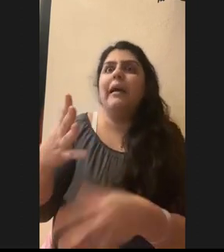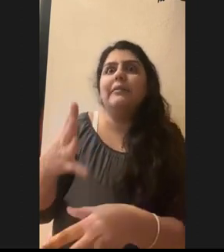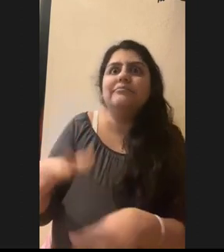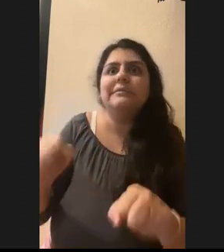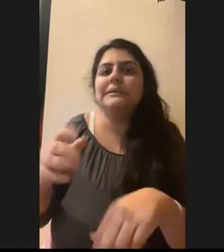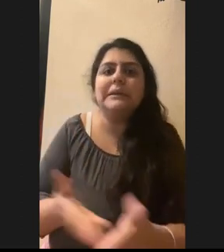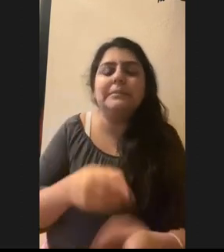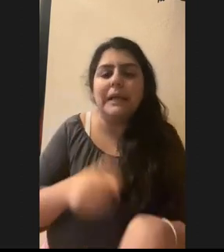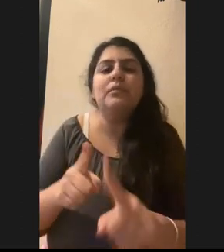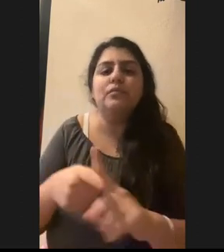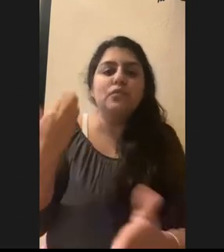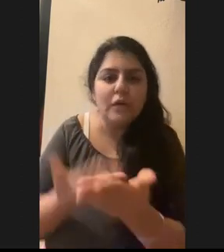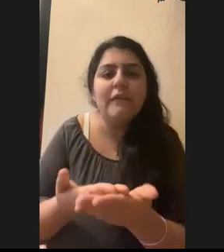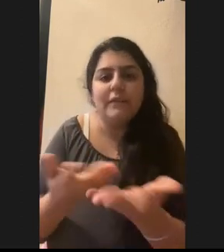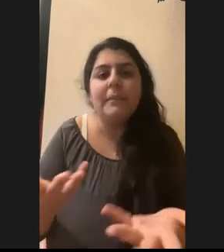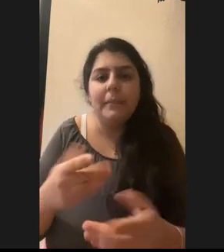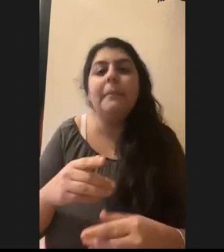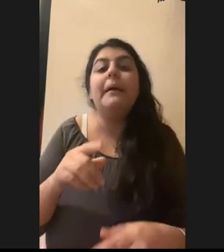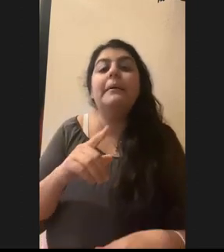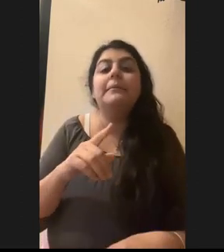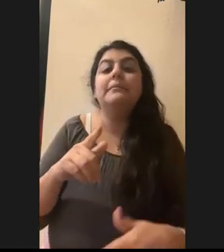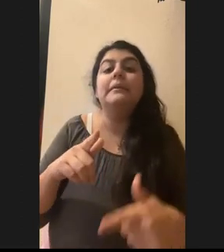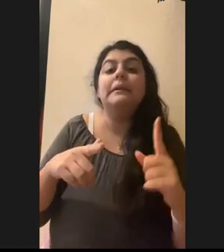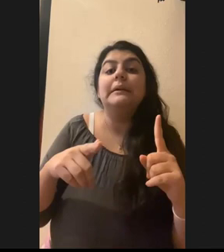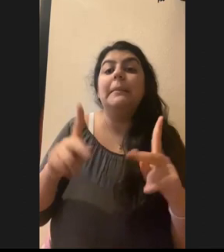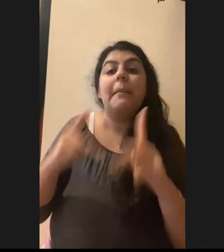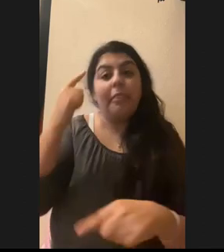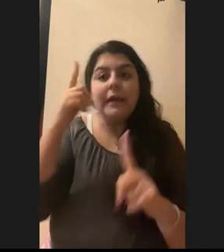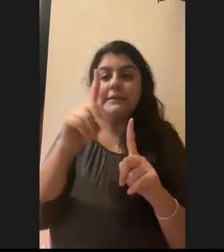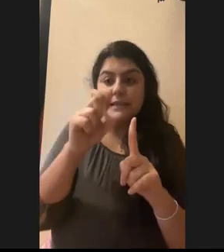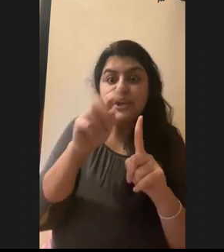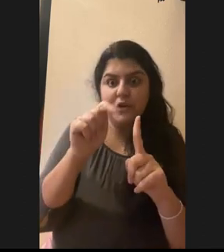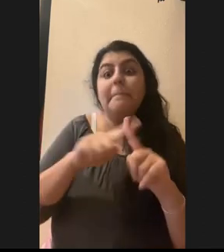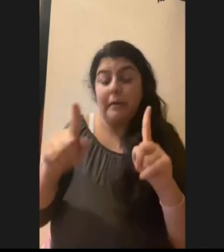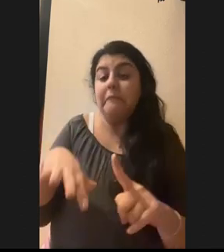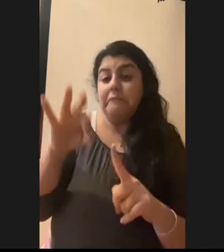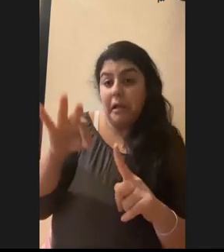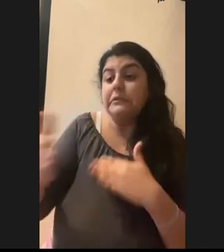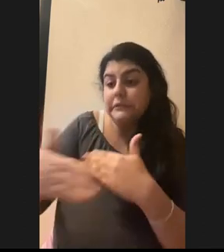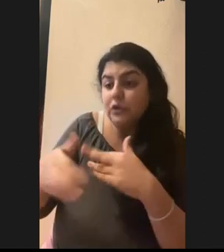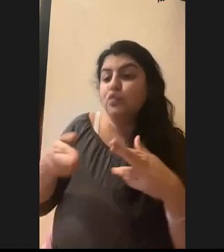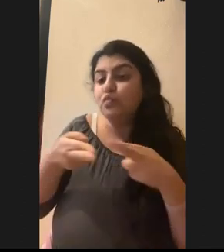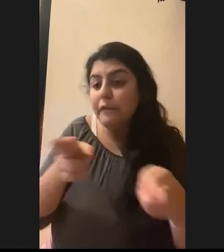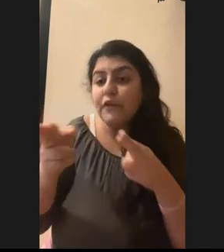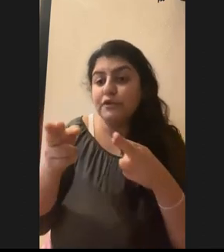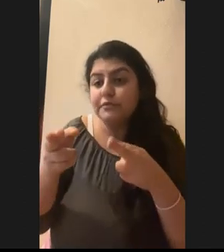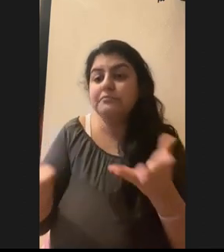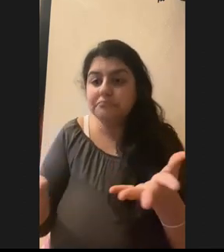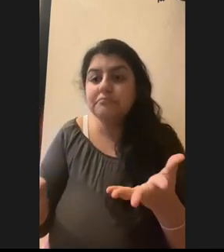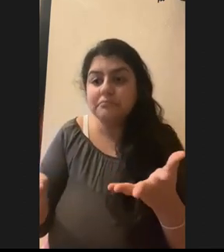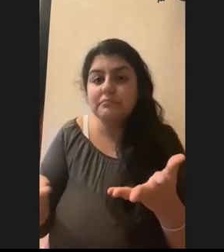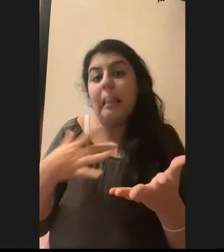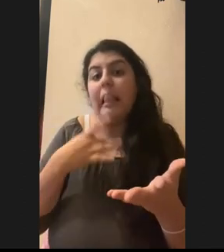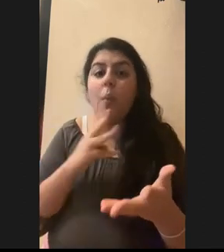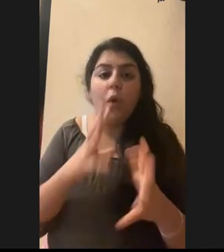and they actually, we have found they liked, they like water a lot. So we see them a lot near rivers and things. So, um, I got to study